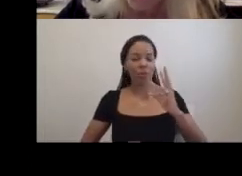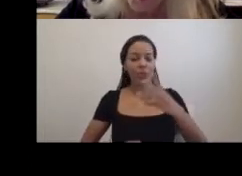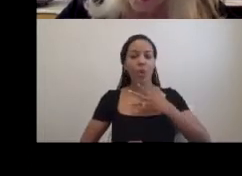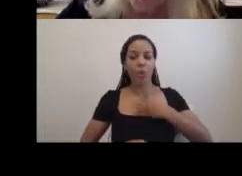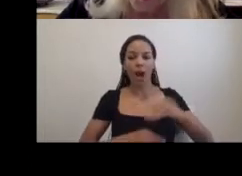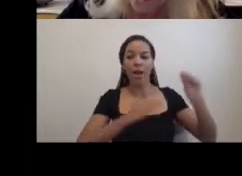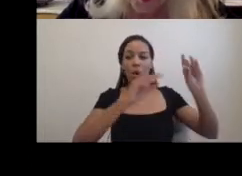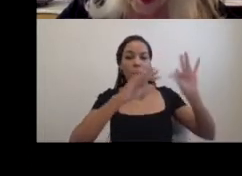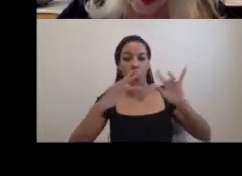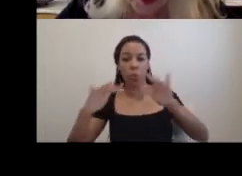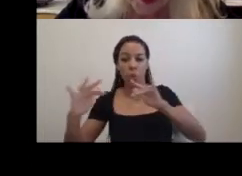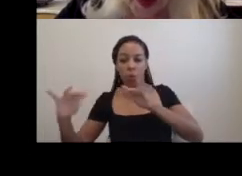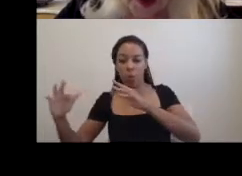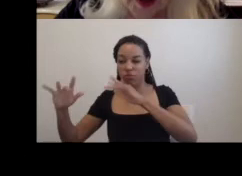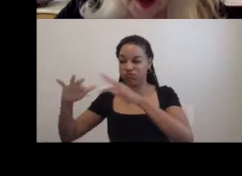everything.